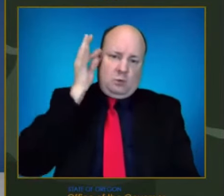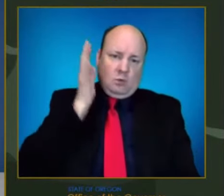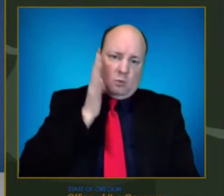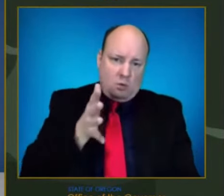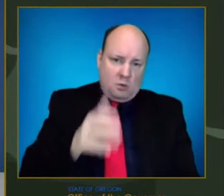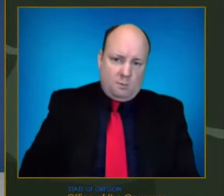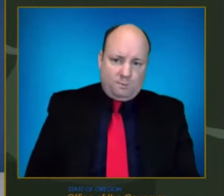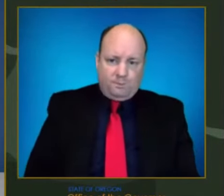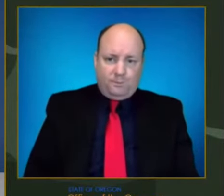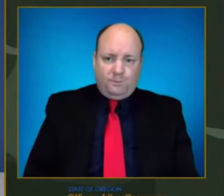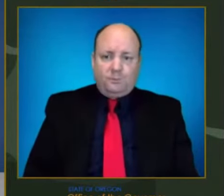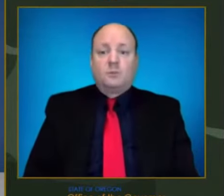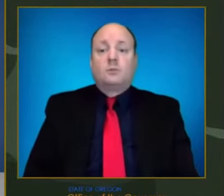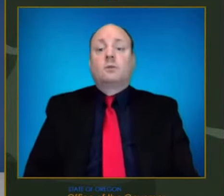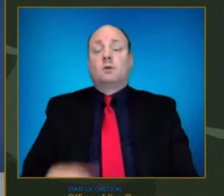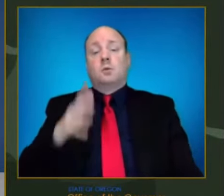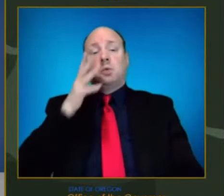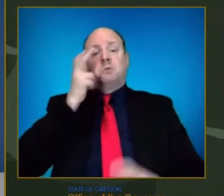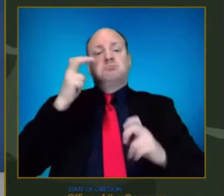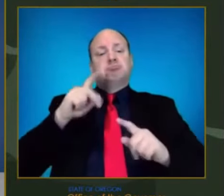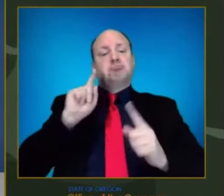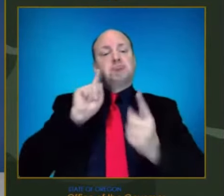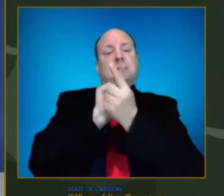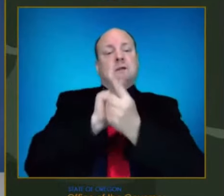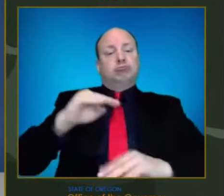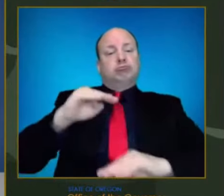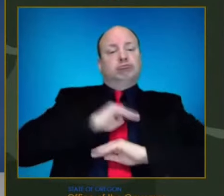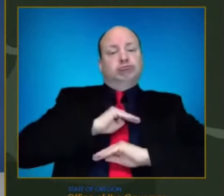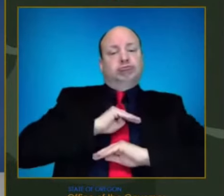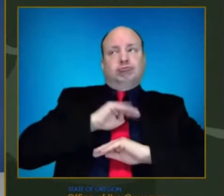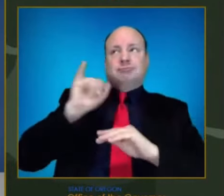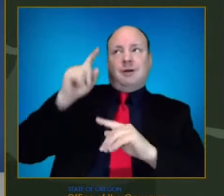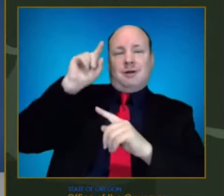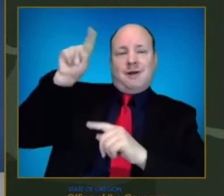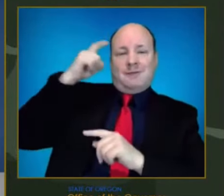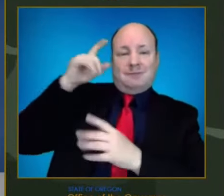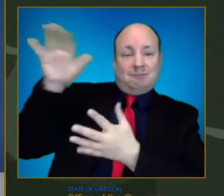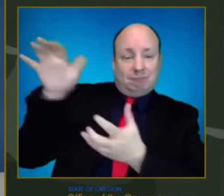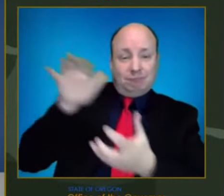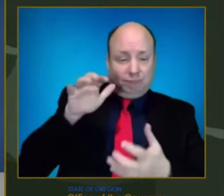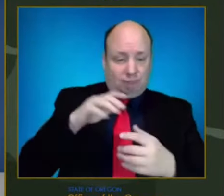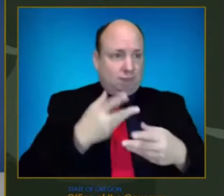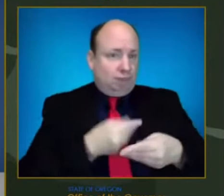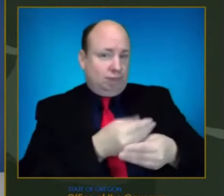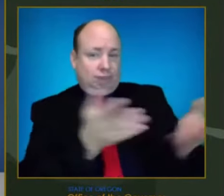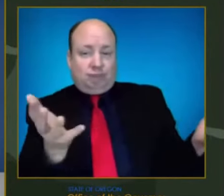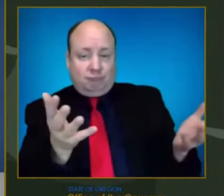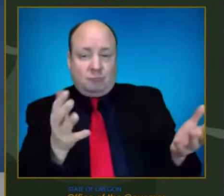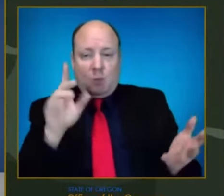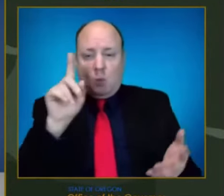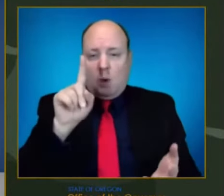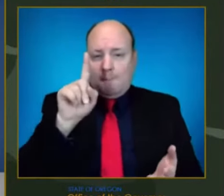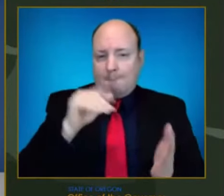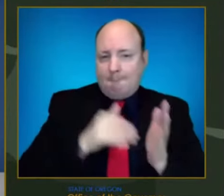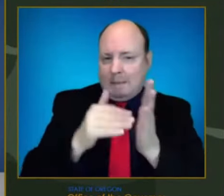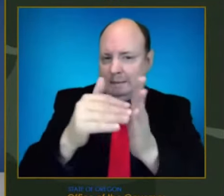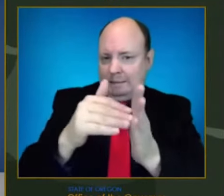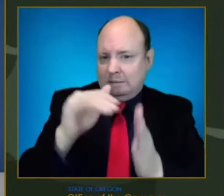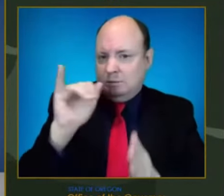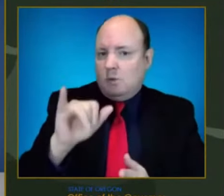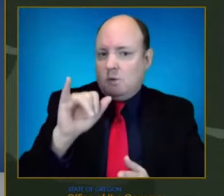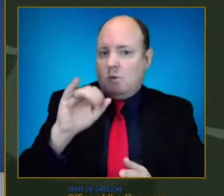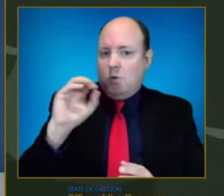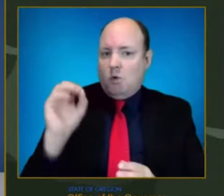and keep up with the increase we need. Our goal to boost a million Oregonians by the end of January is urgent and